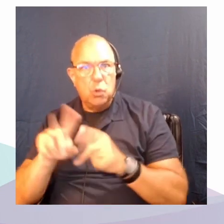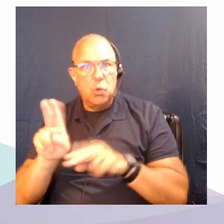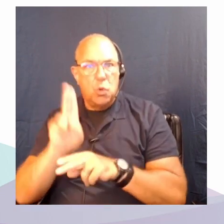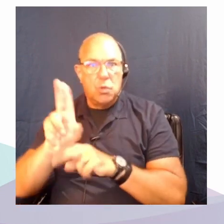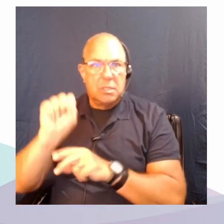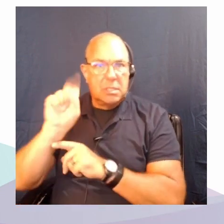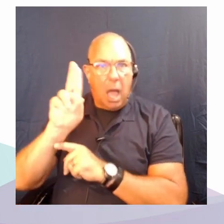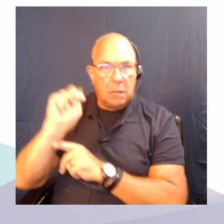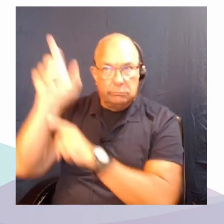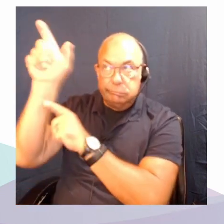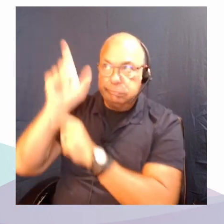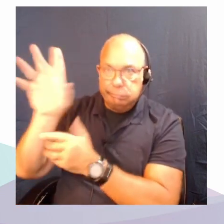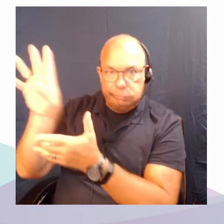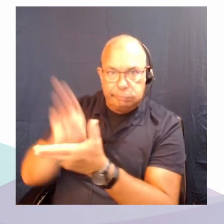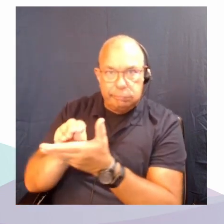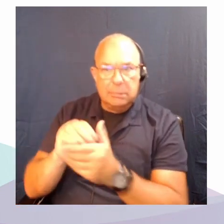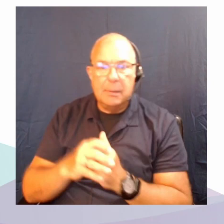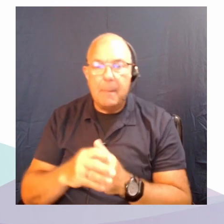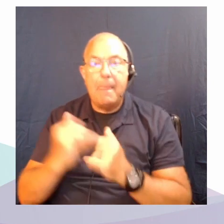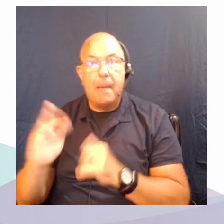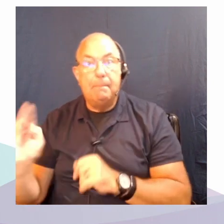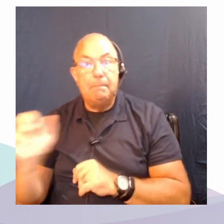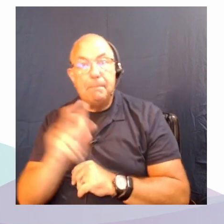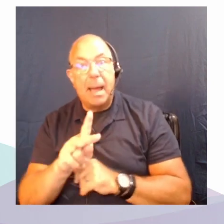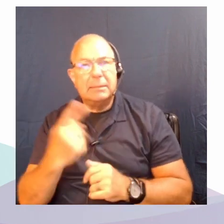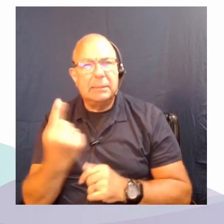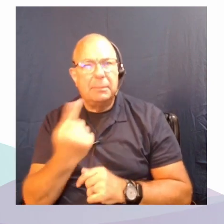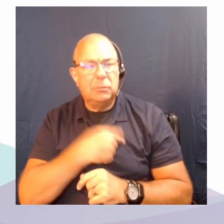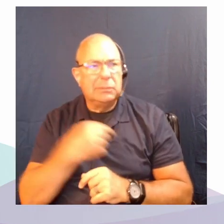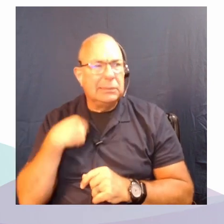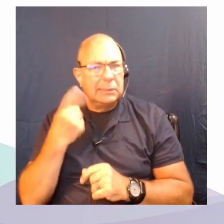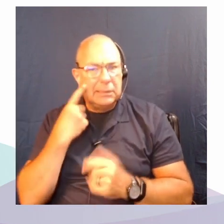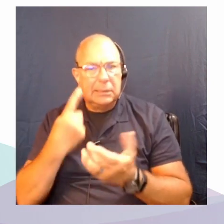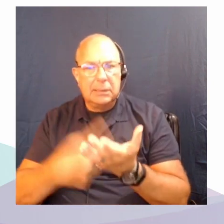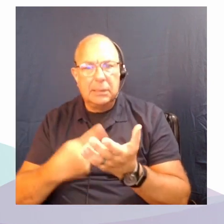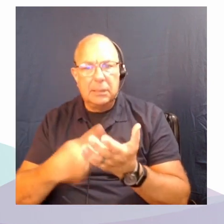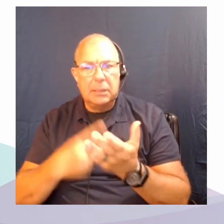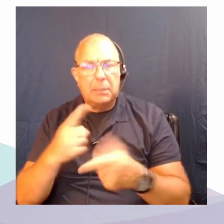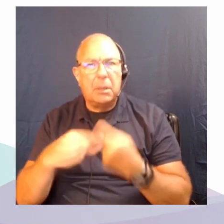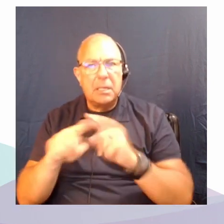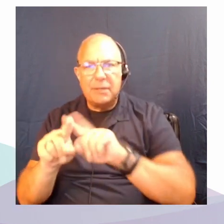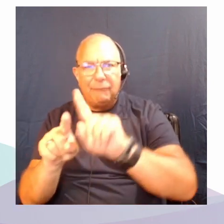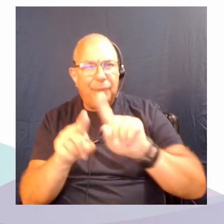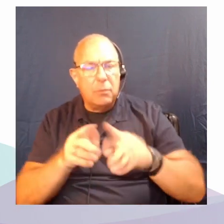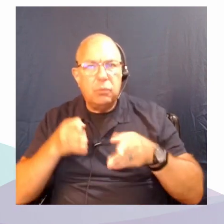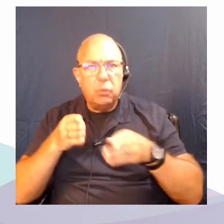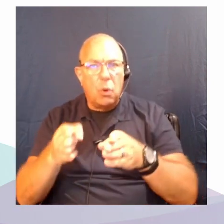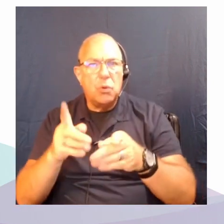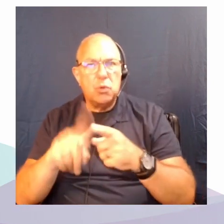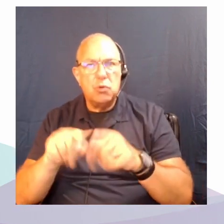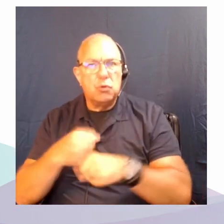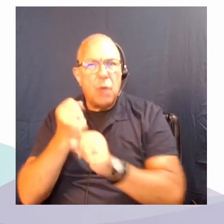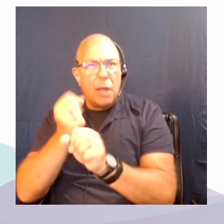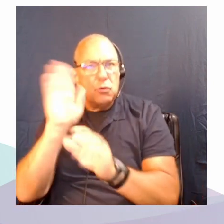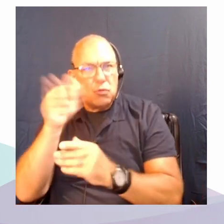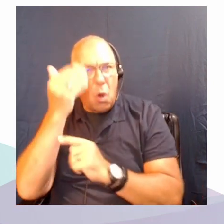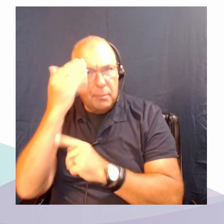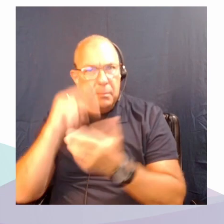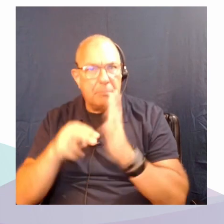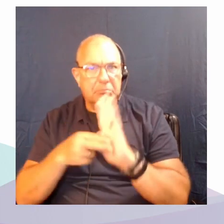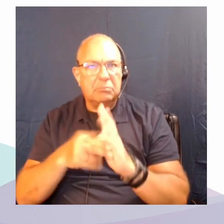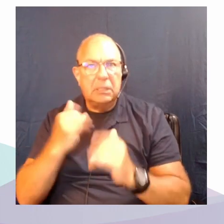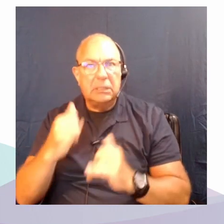And I'm coming back to something that we were talking about early about unique ways of producing knowledge, which is something that happens in Just Powers as well.